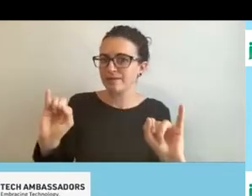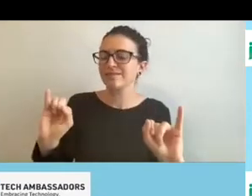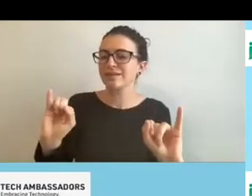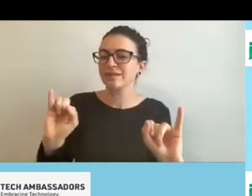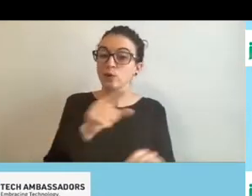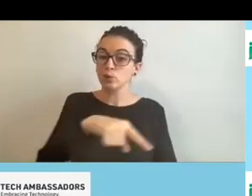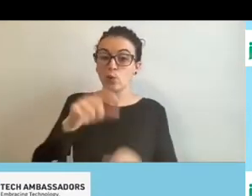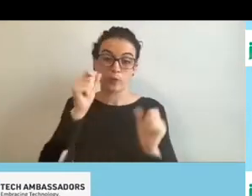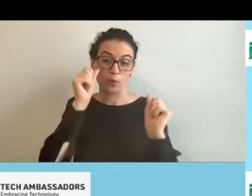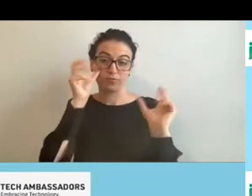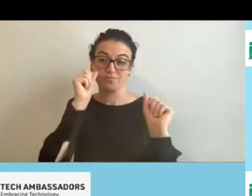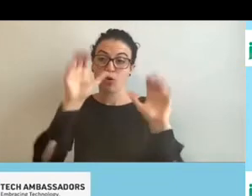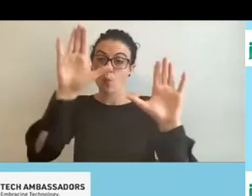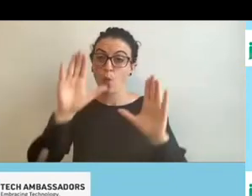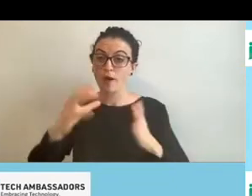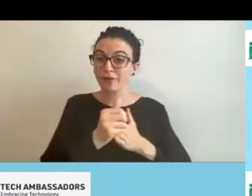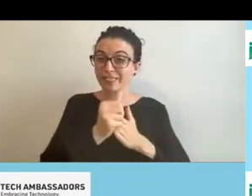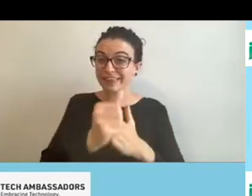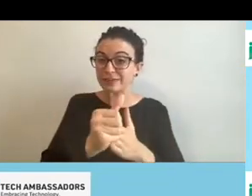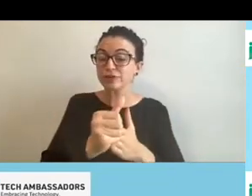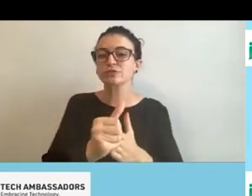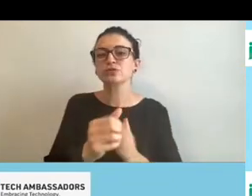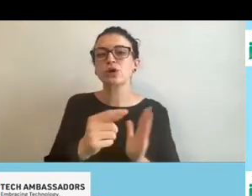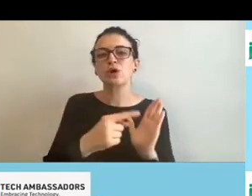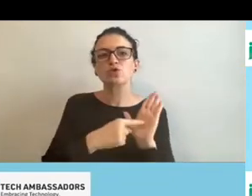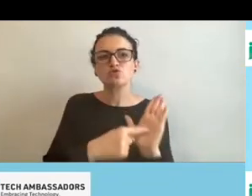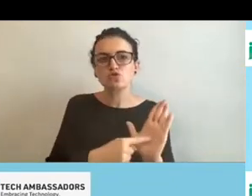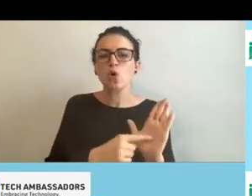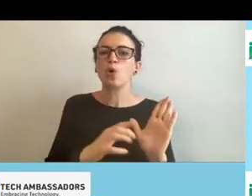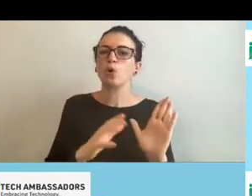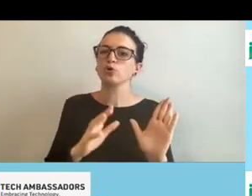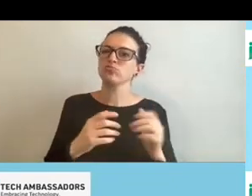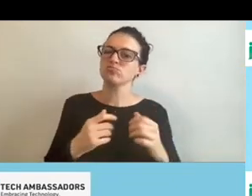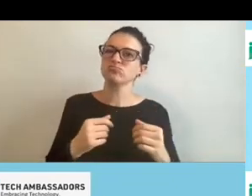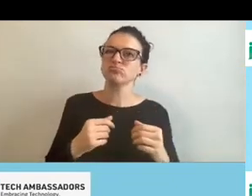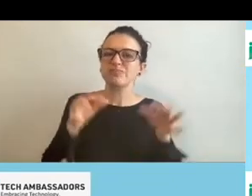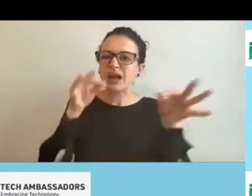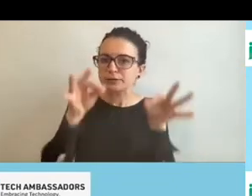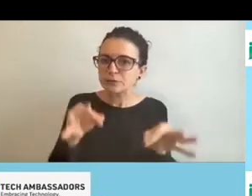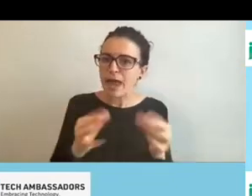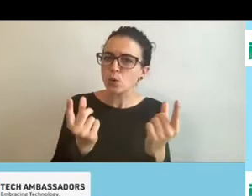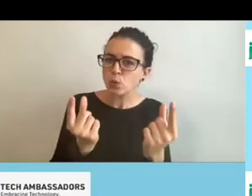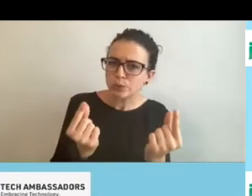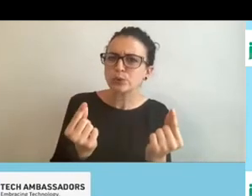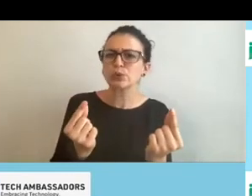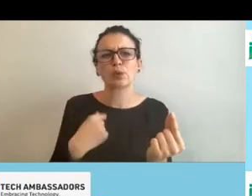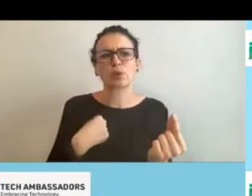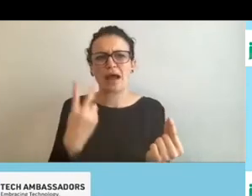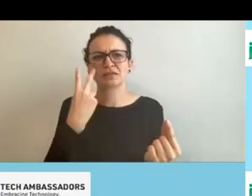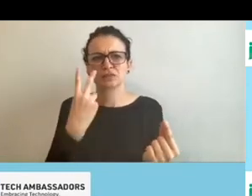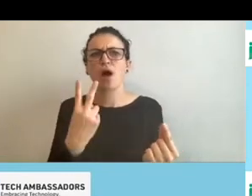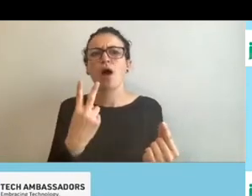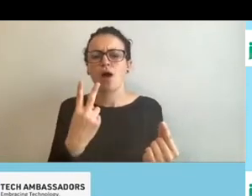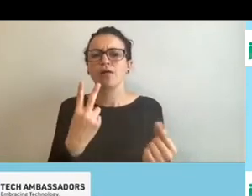leaders, um, you know, you led by example on, in every one of your, um, your events. And I know that you motivated